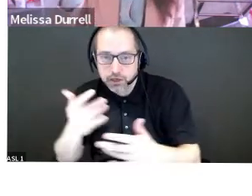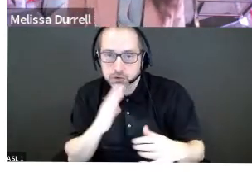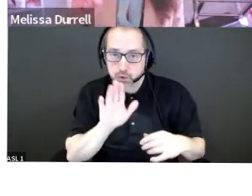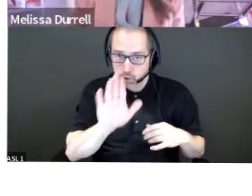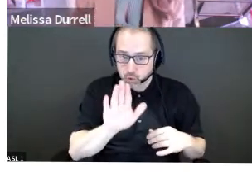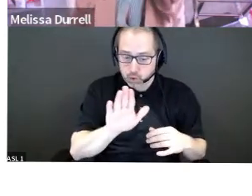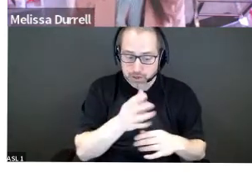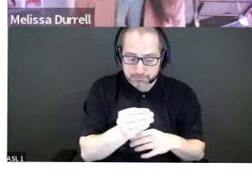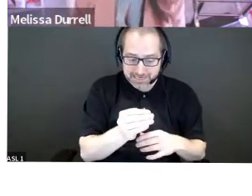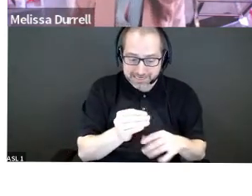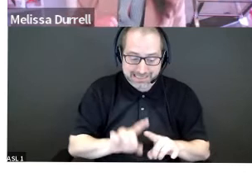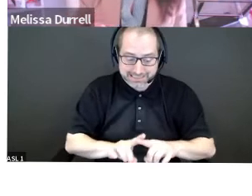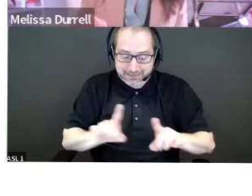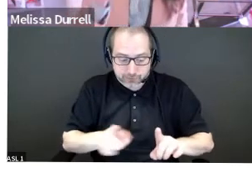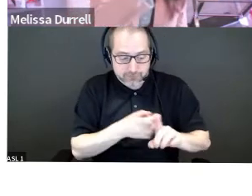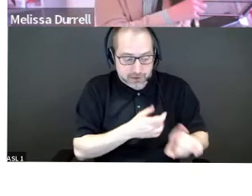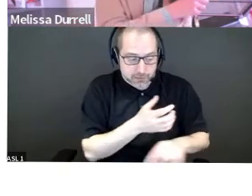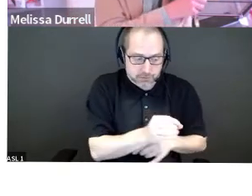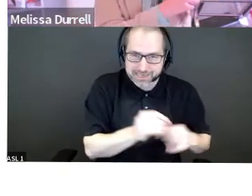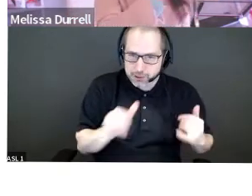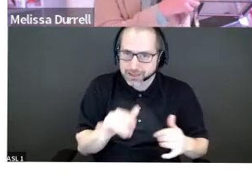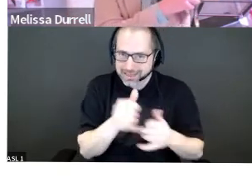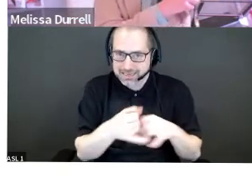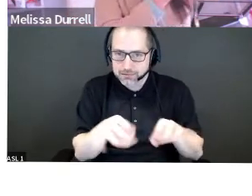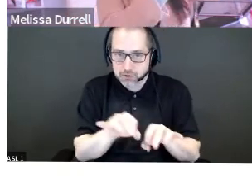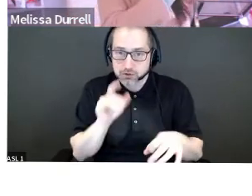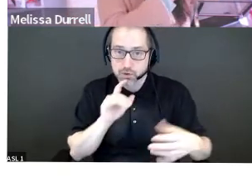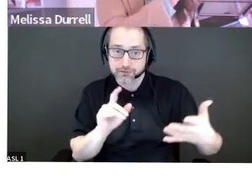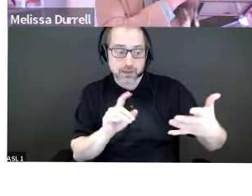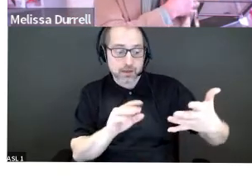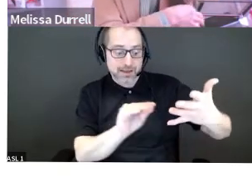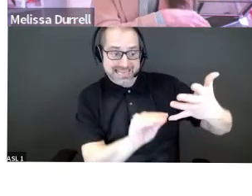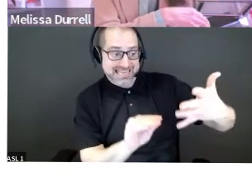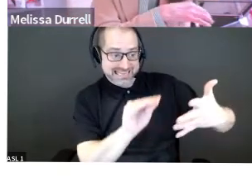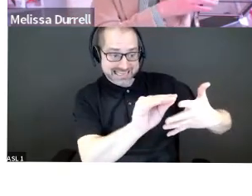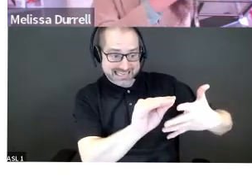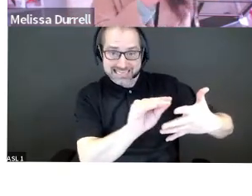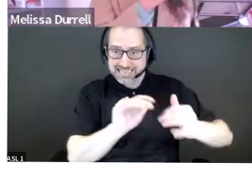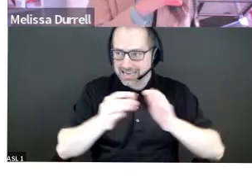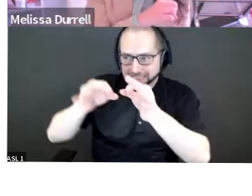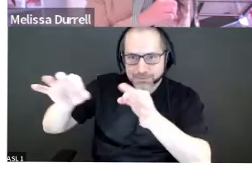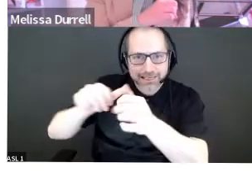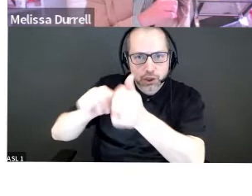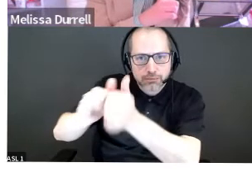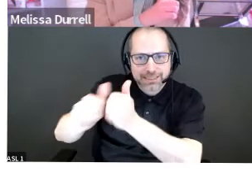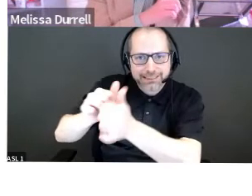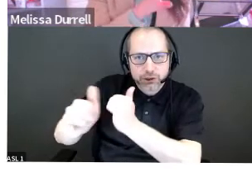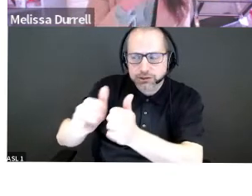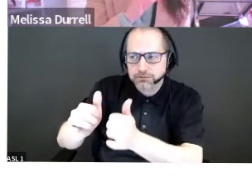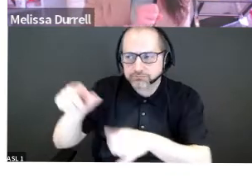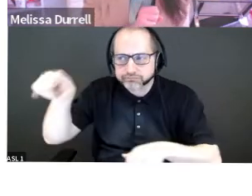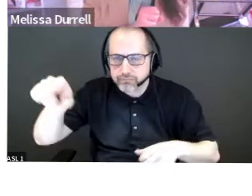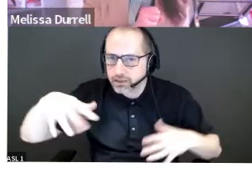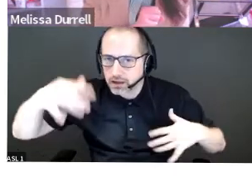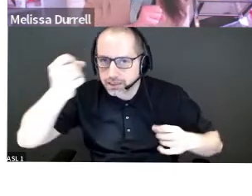from the competition. And so if we jump in earlier with the competition, uh, we might not necessarily understand